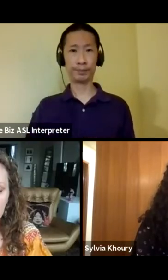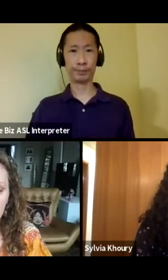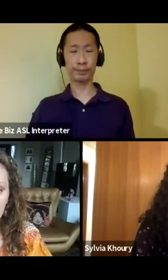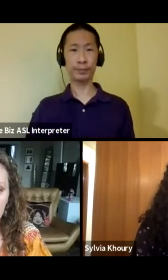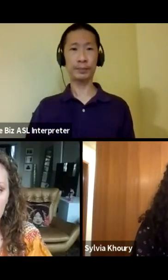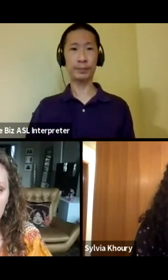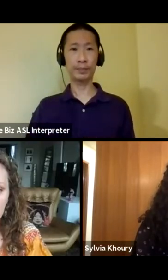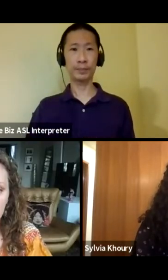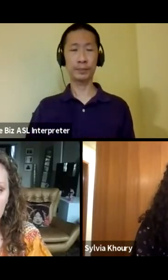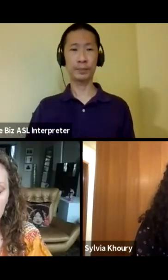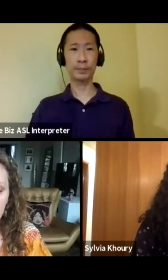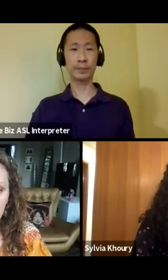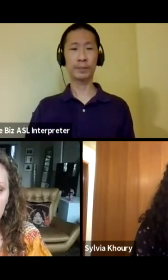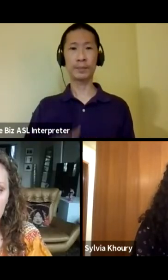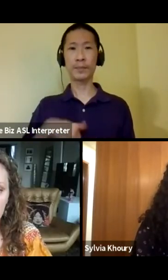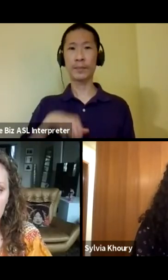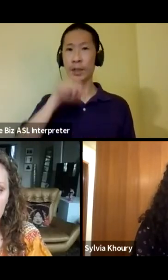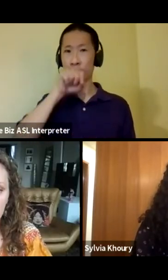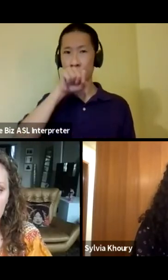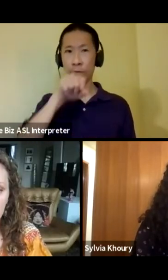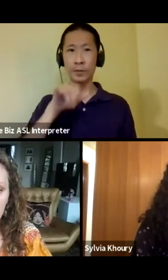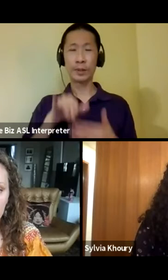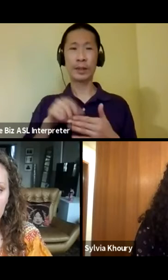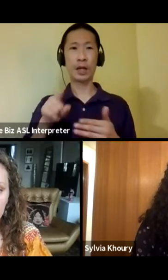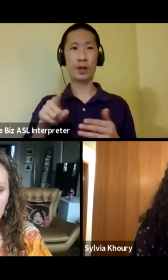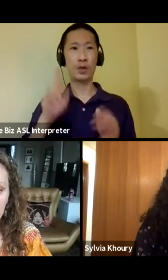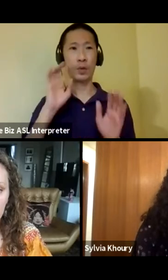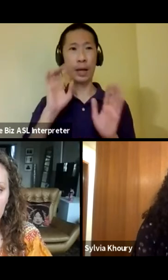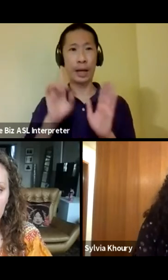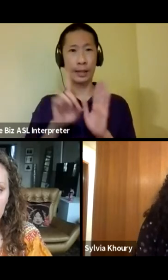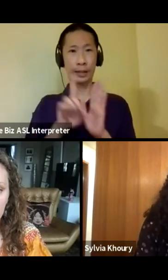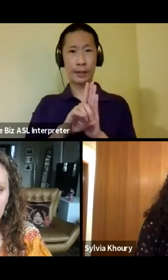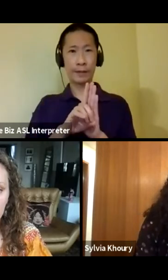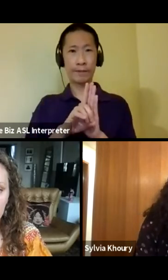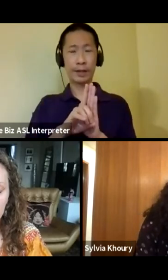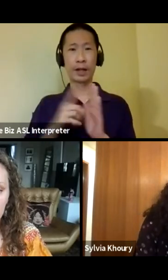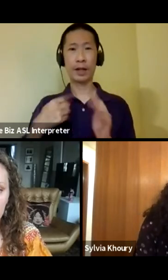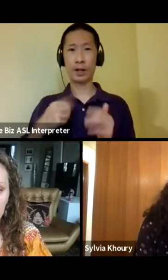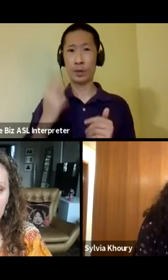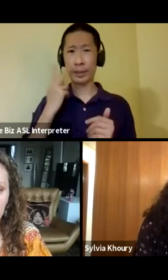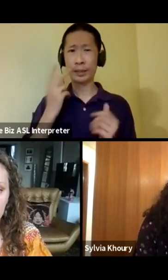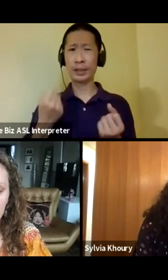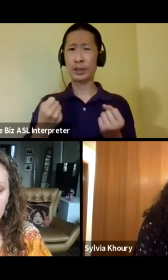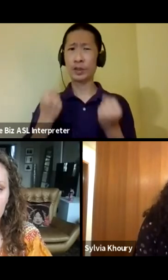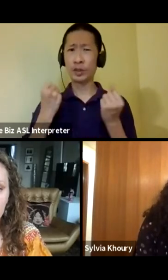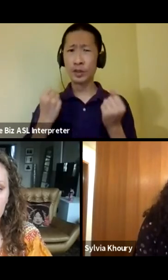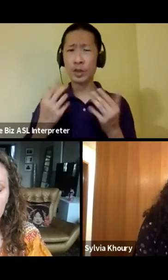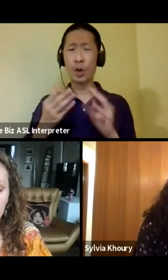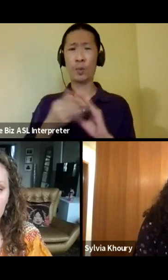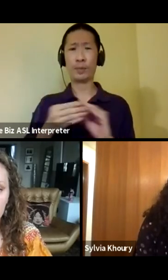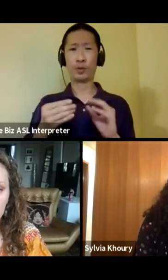and, uh, and I love that you're, you kind of identified that we, we see so many narratives about, um,